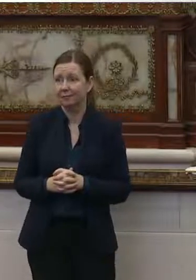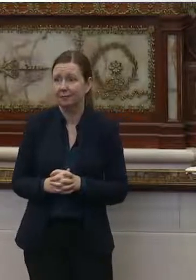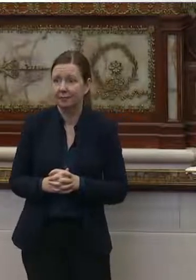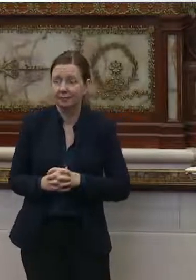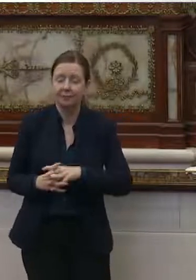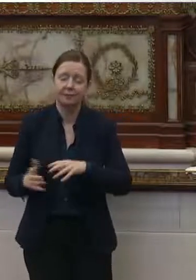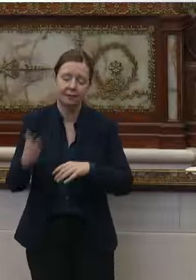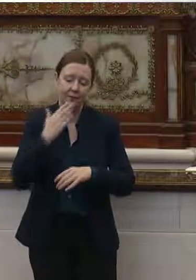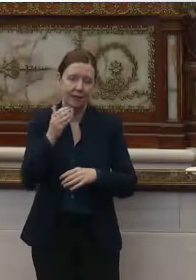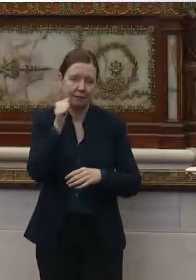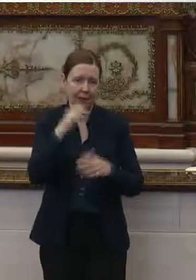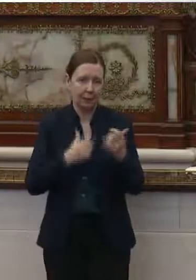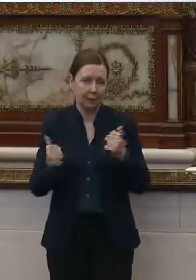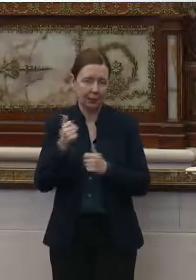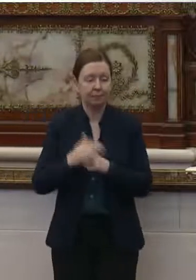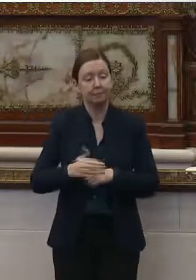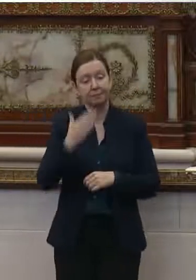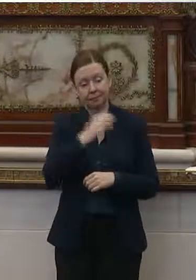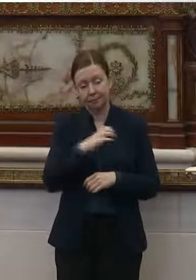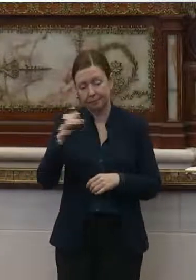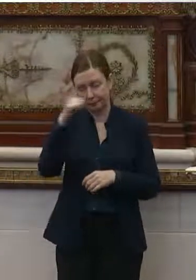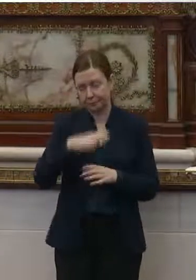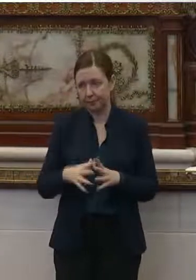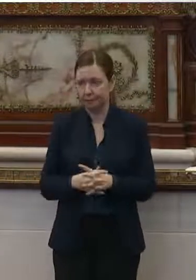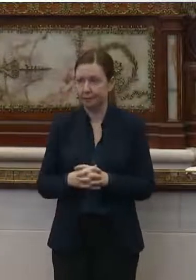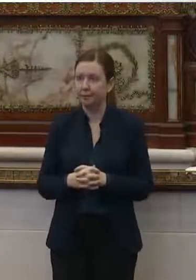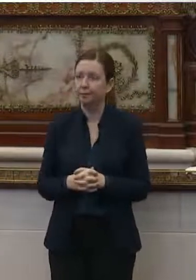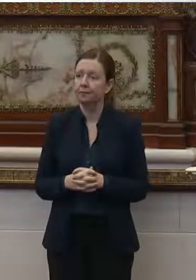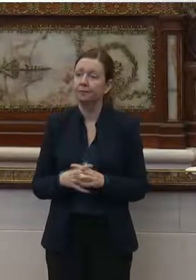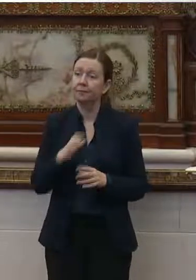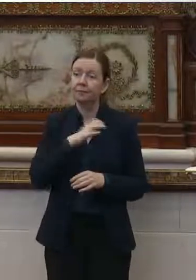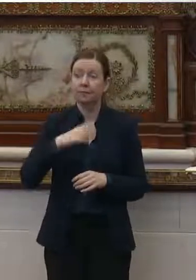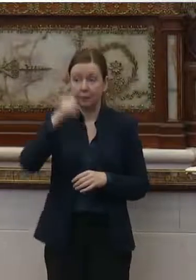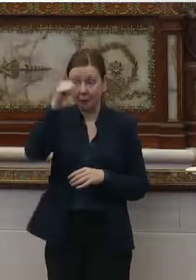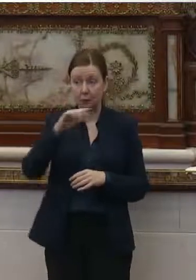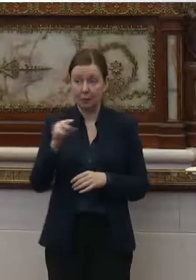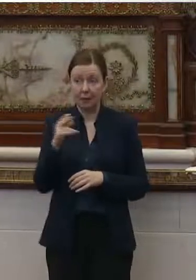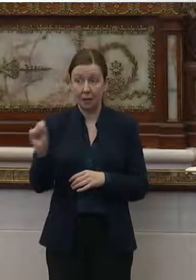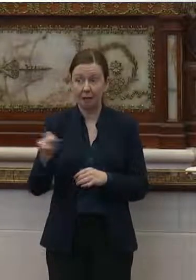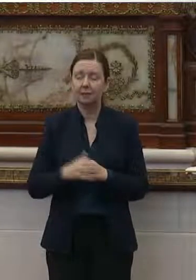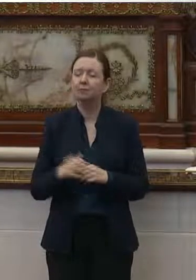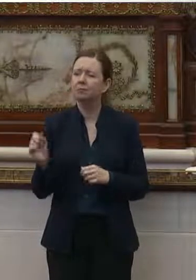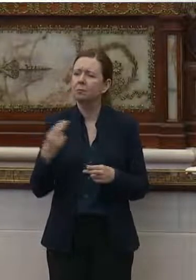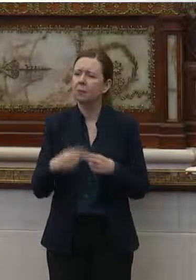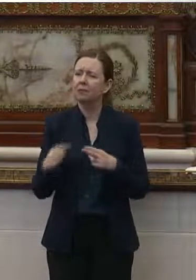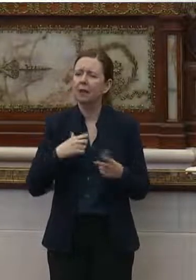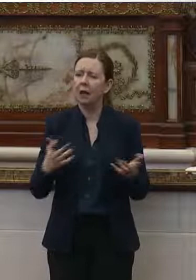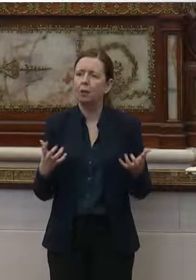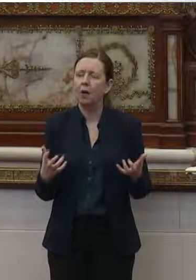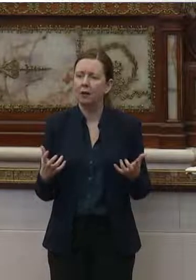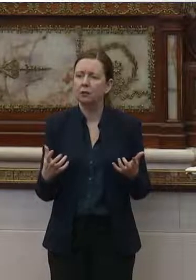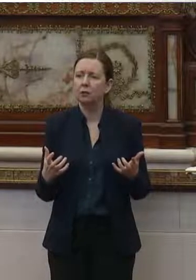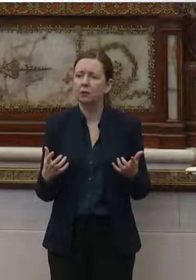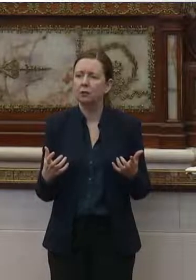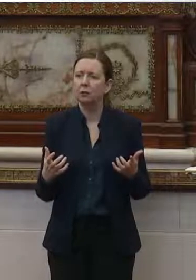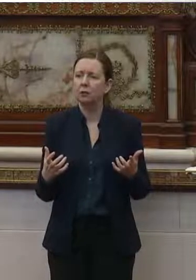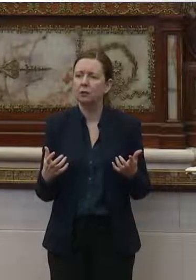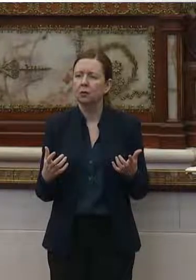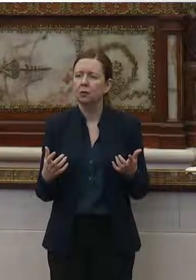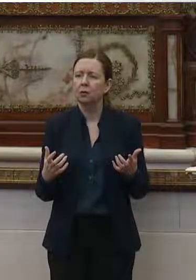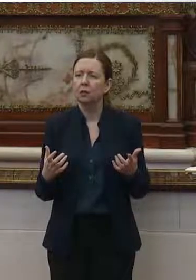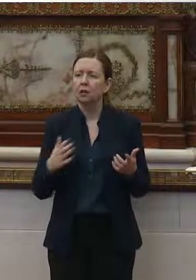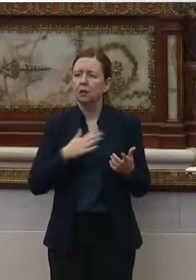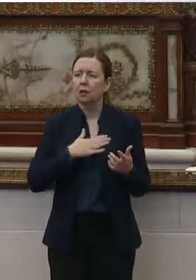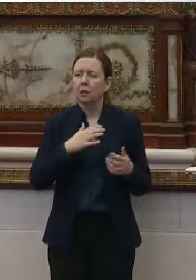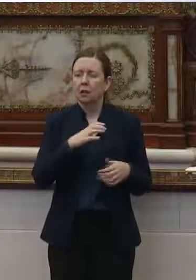Thank you, Madam Chair. Thank you, Councilman. Councilman Thomas. Yes. Briefly, I just wanted to, in the spirit of my colleague,